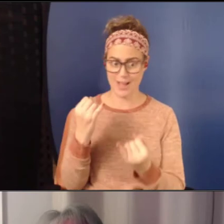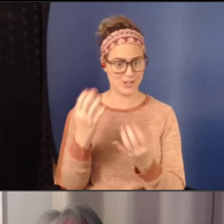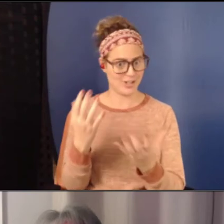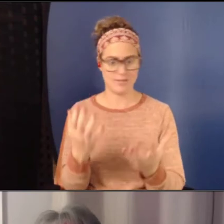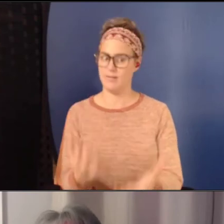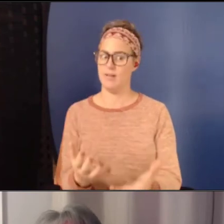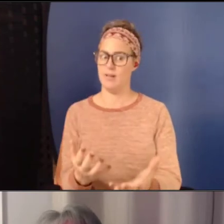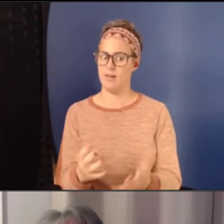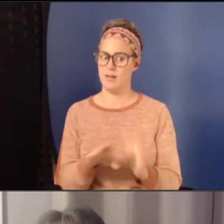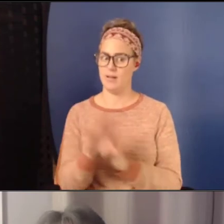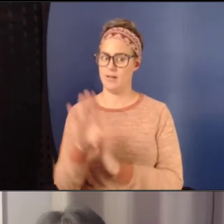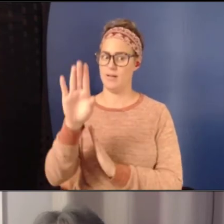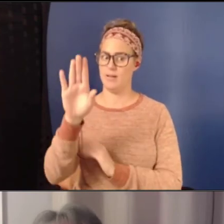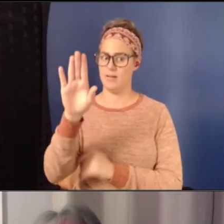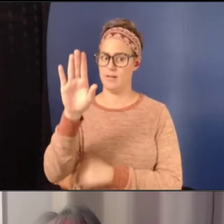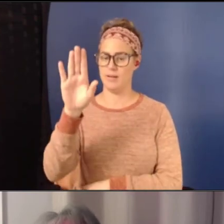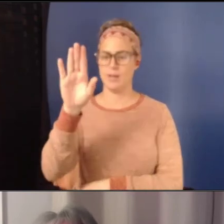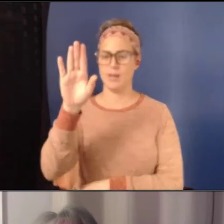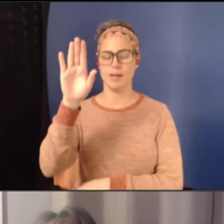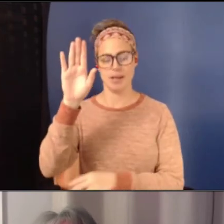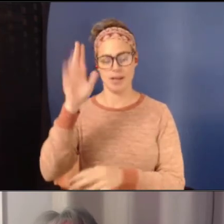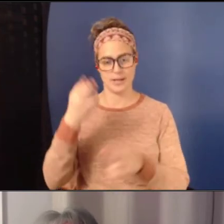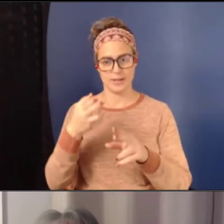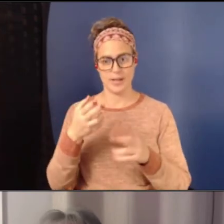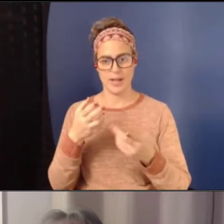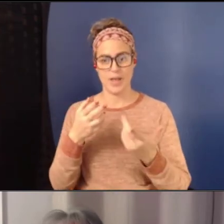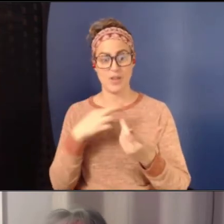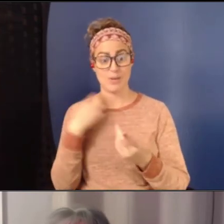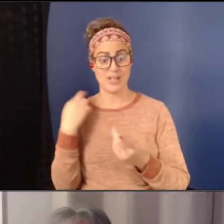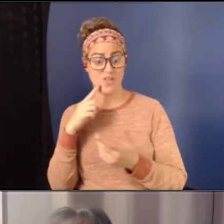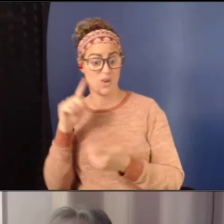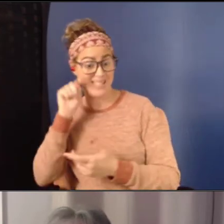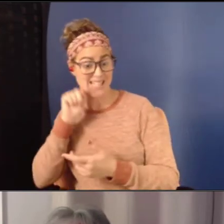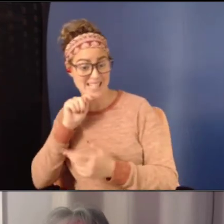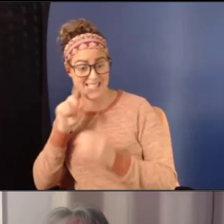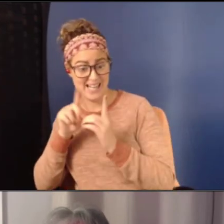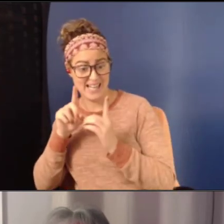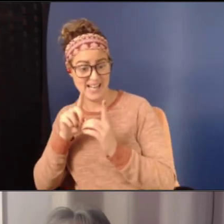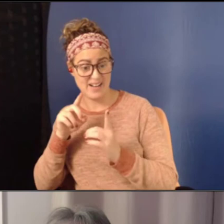goes up, the risk for SV perpetration and teen dating violence goes up as well.